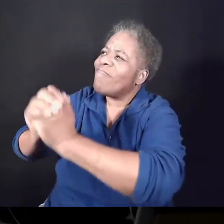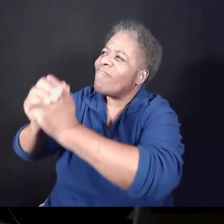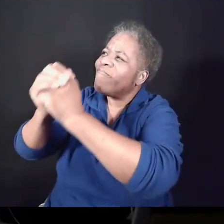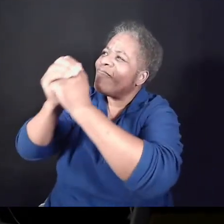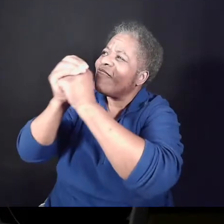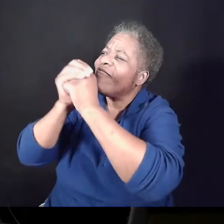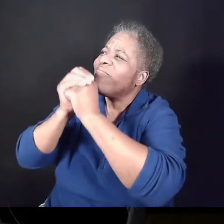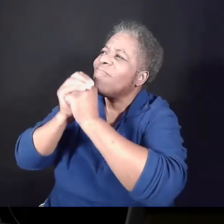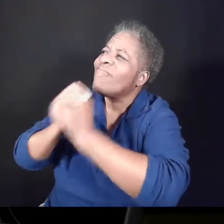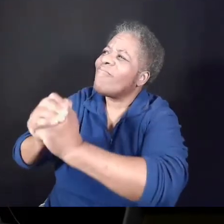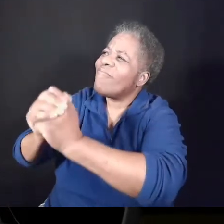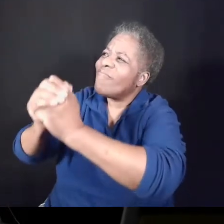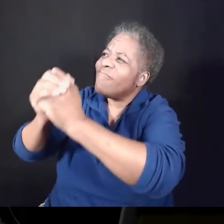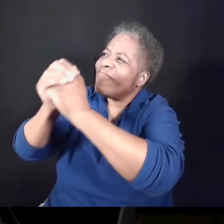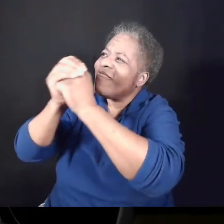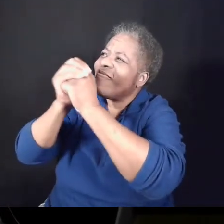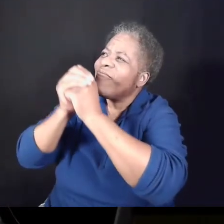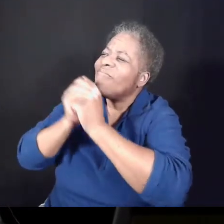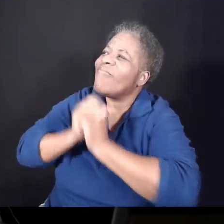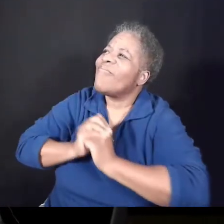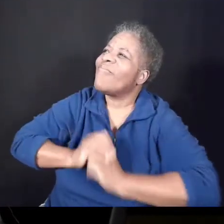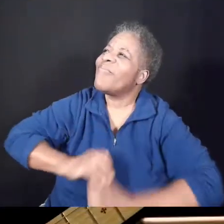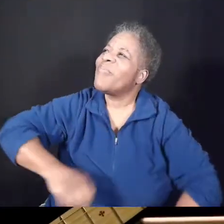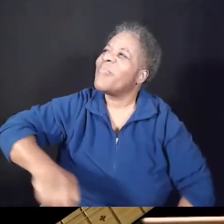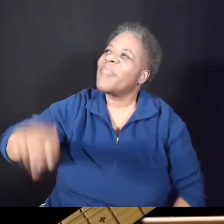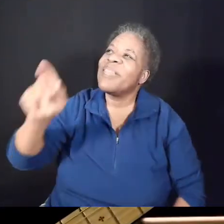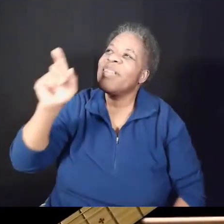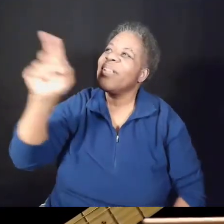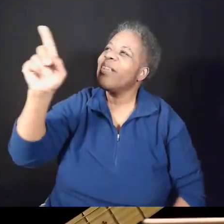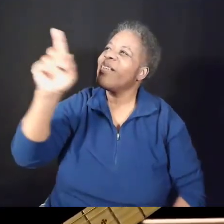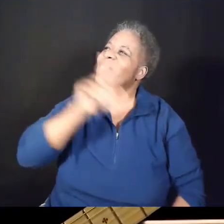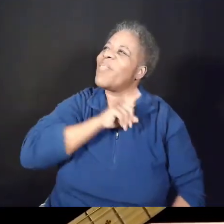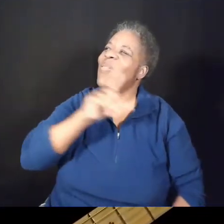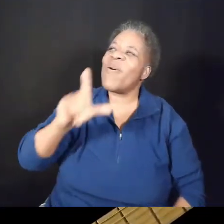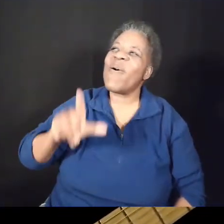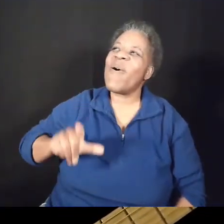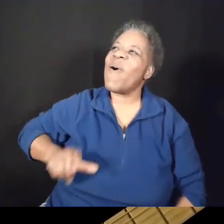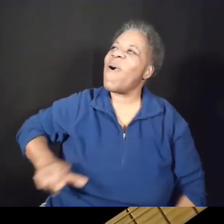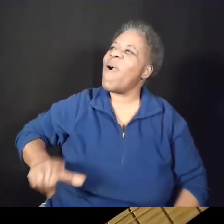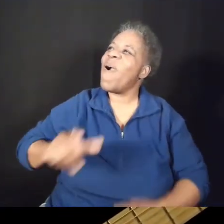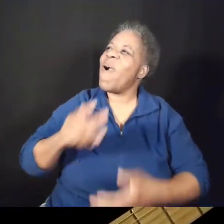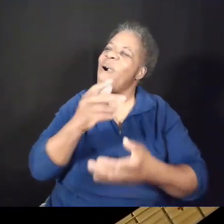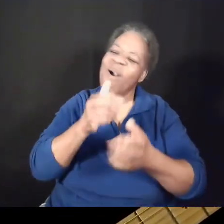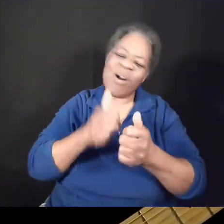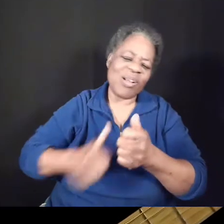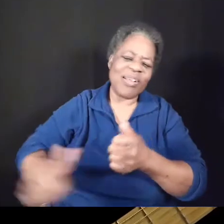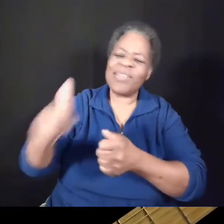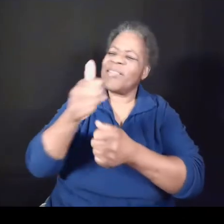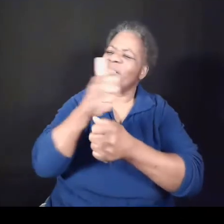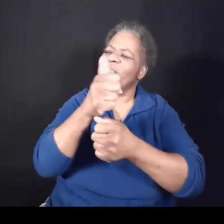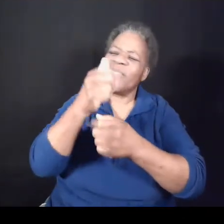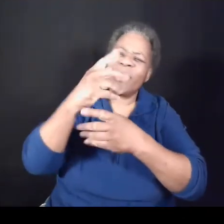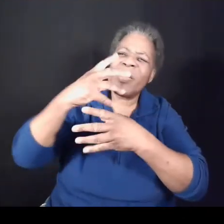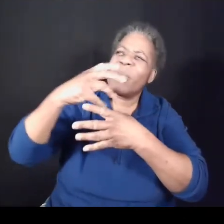For he is Lord of all. Sing